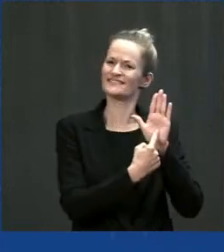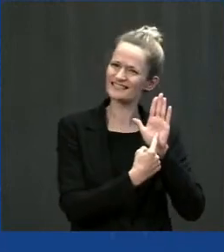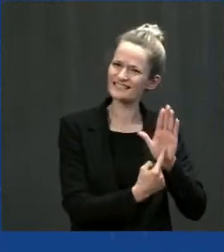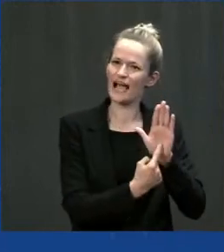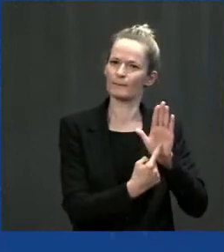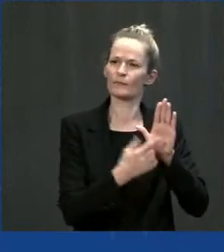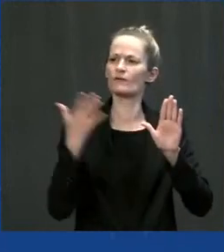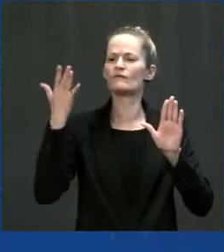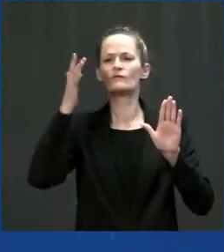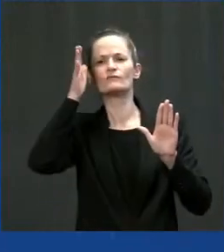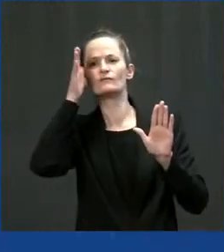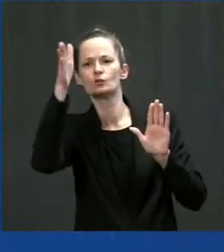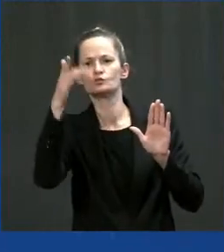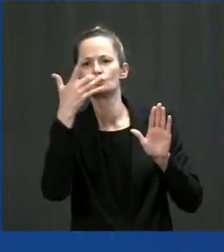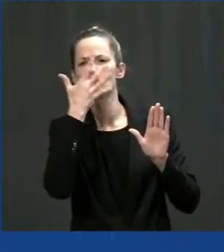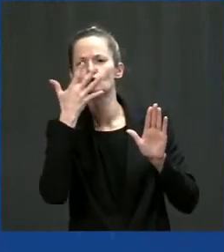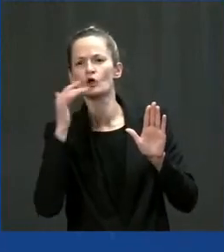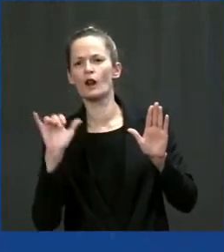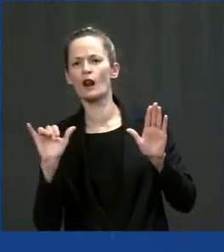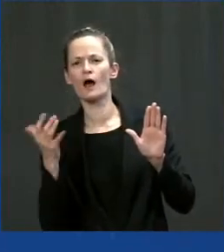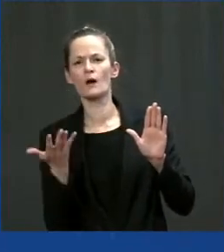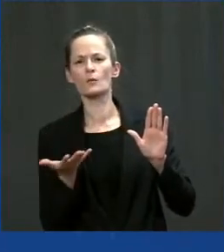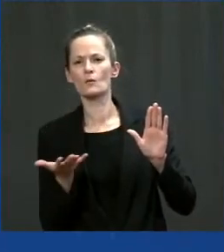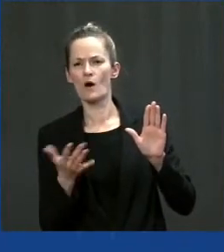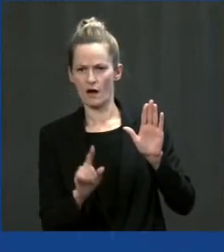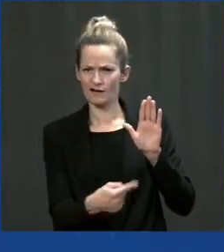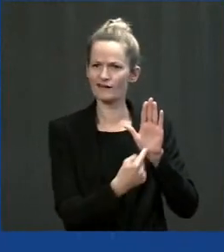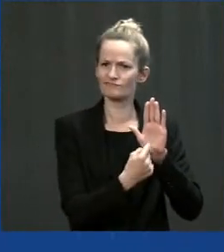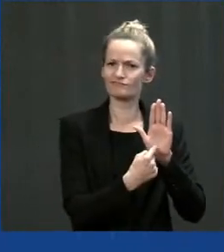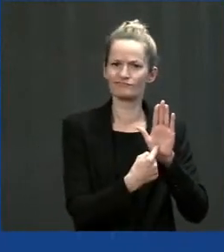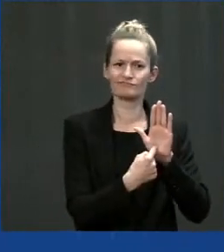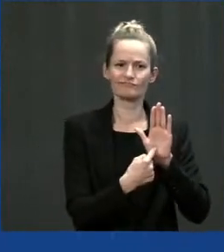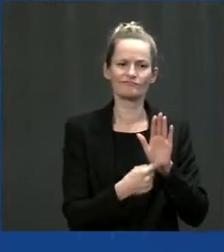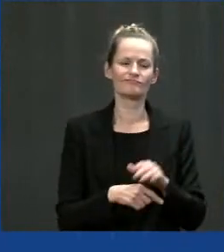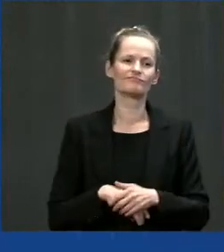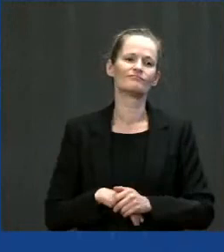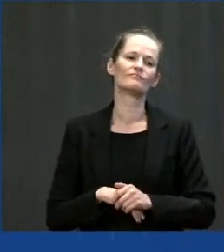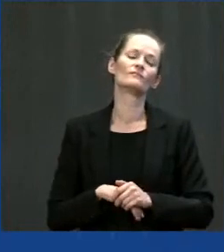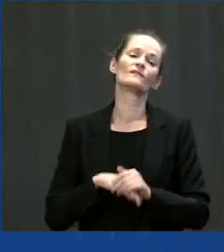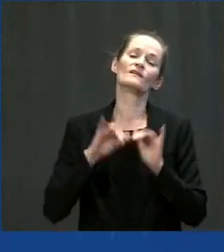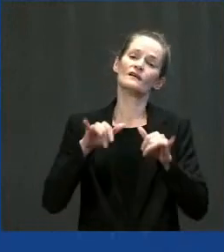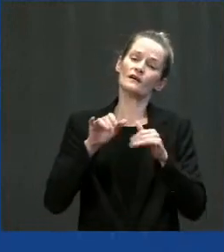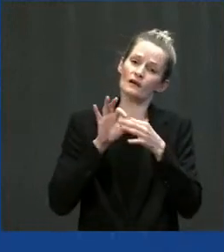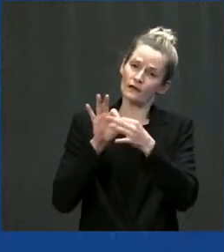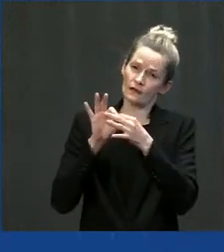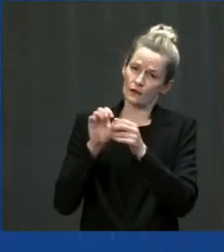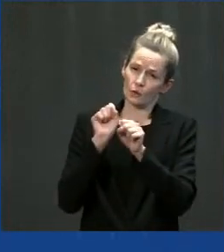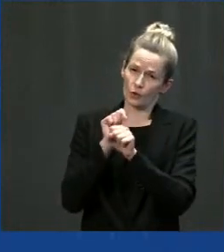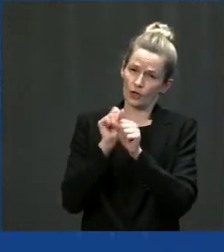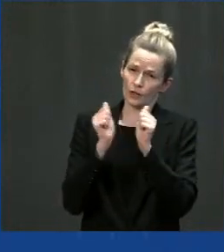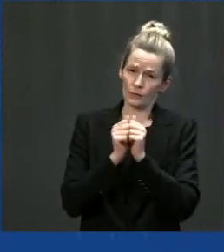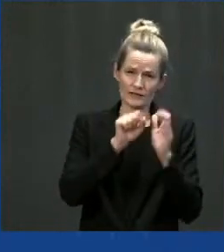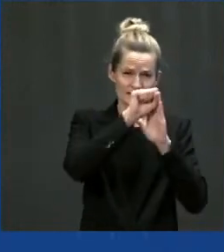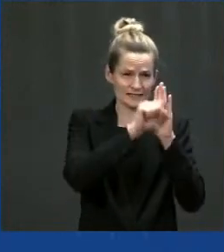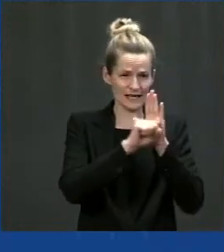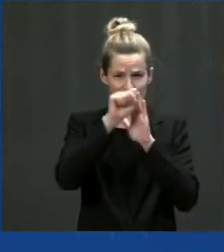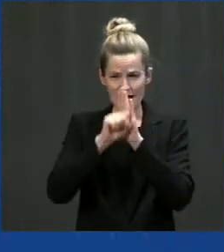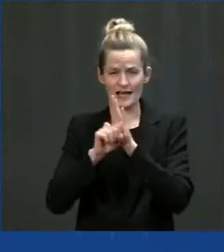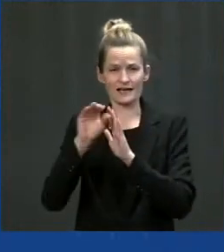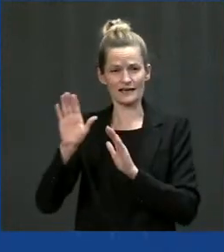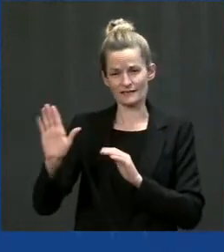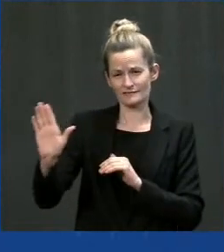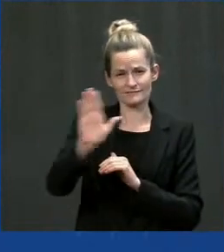We're going to keep working at the state level to make bold infrastructure investments as well. I got a $3.5 billion built rebuilding Michigan